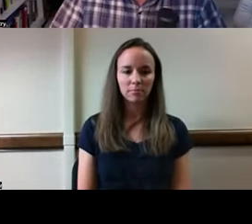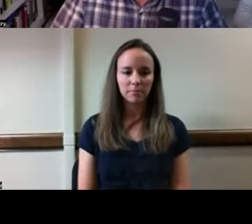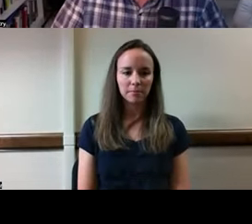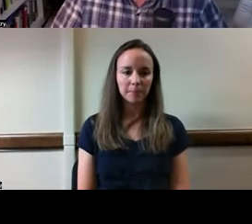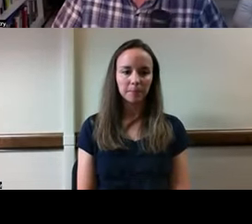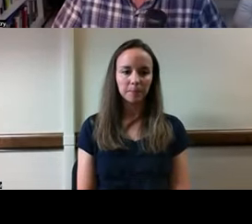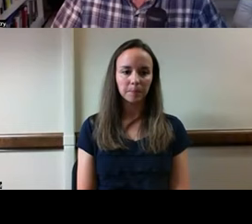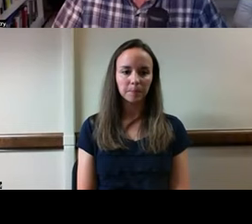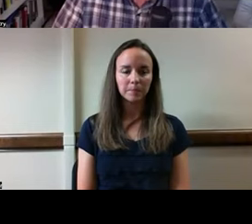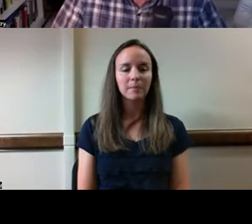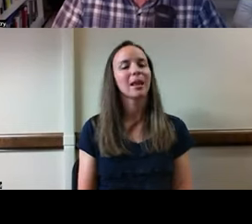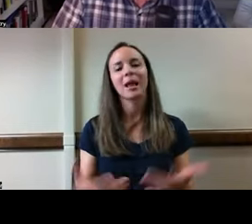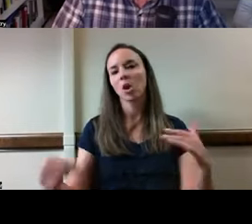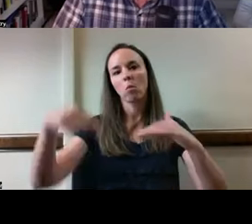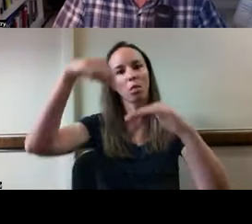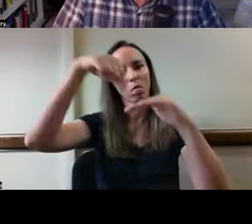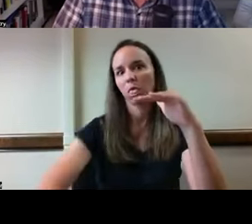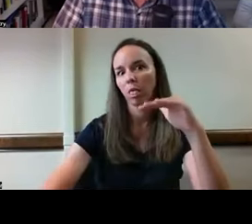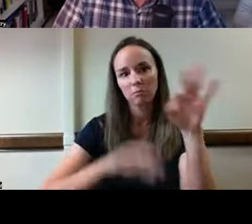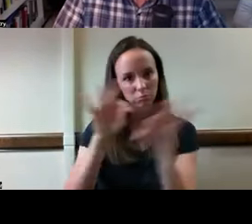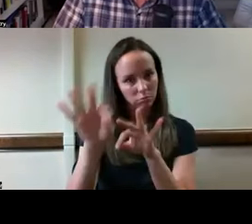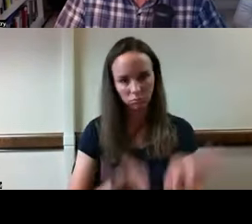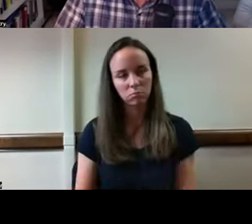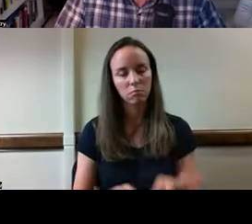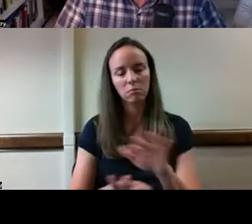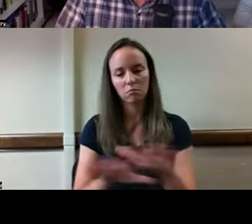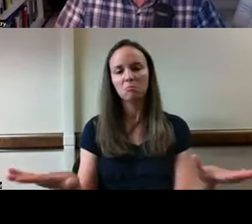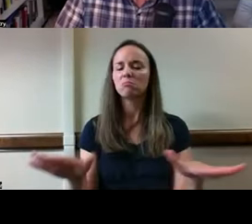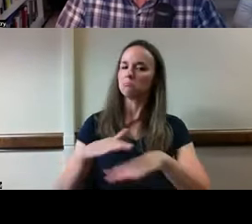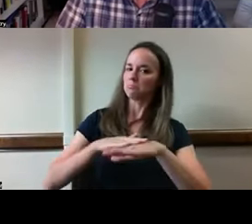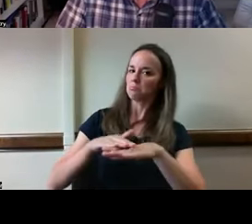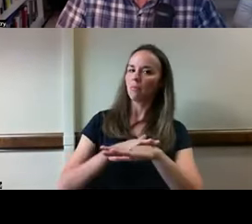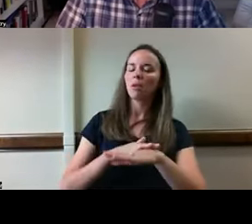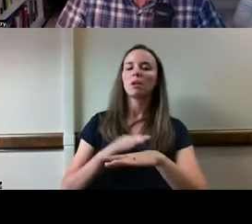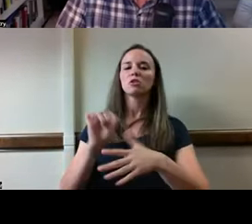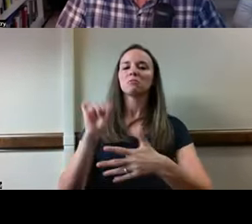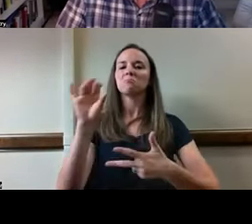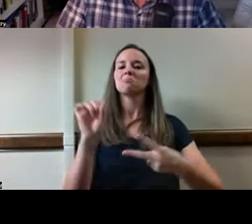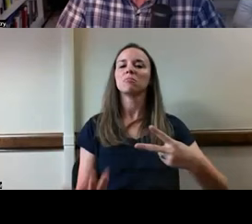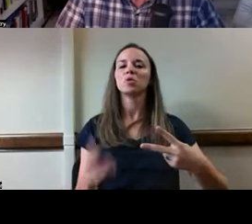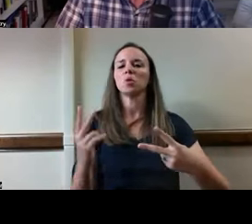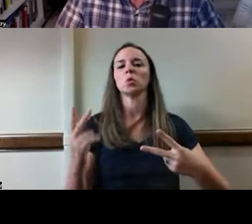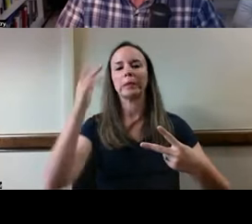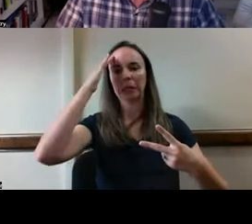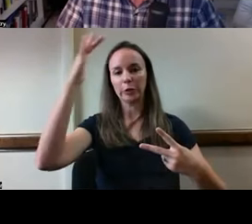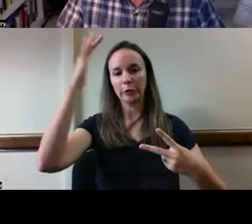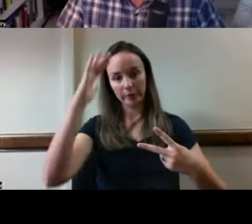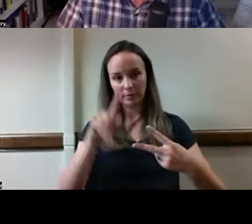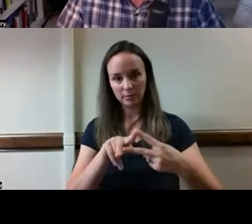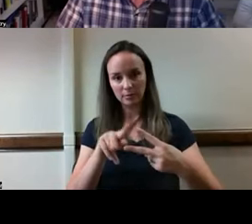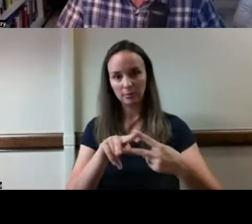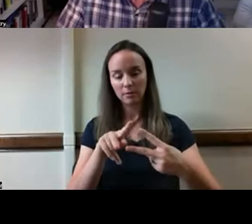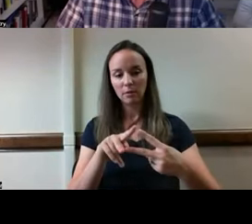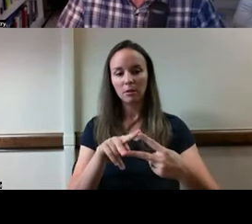Without getting too deeply down in the weeds here, there are two major theories that we typically follow when we're